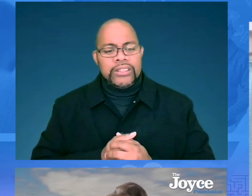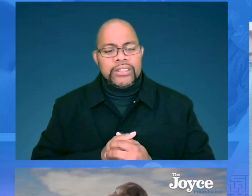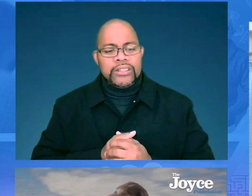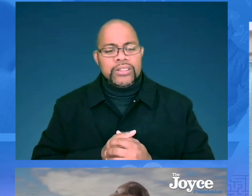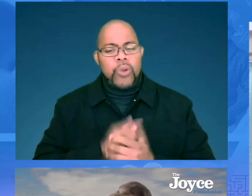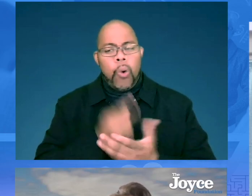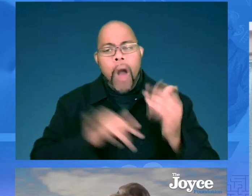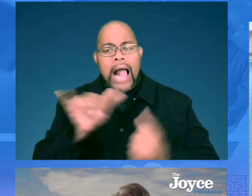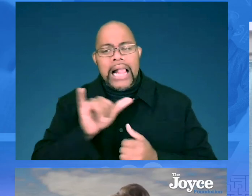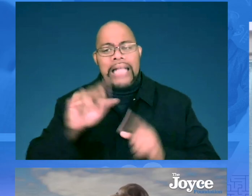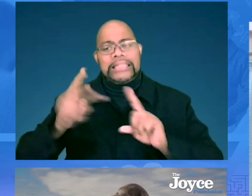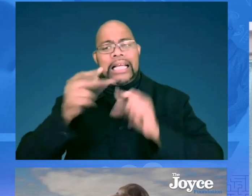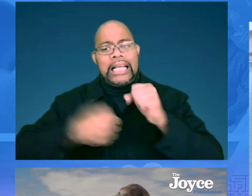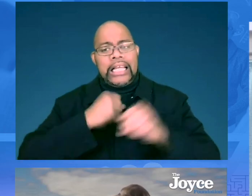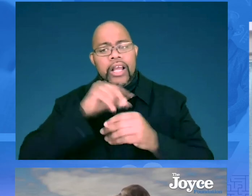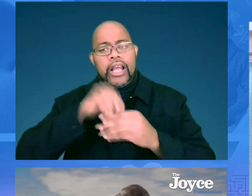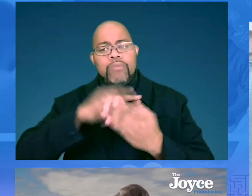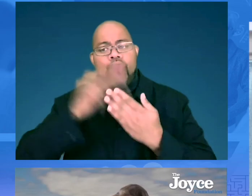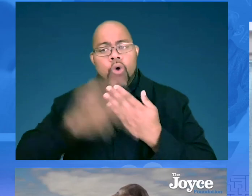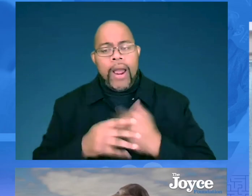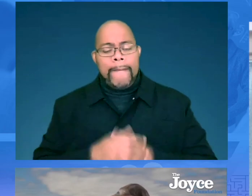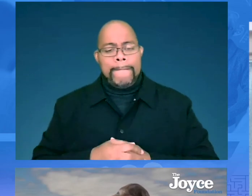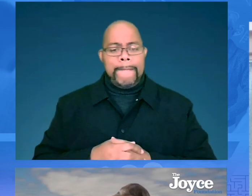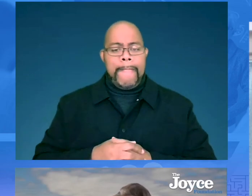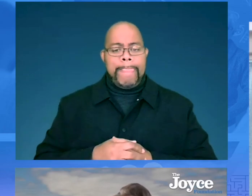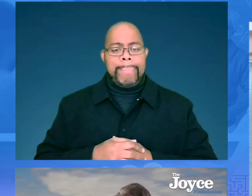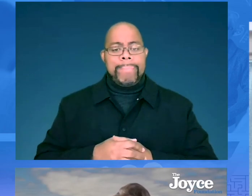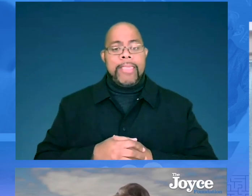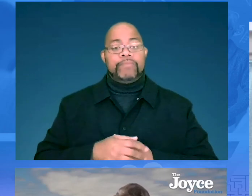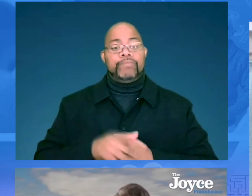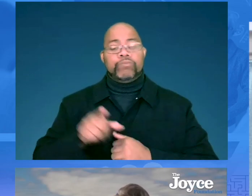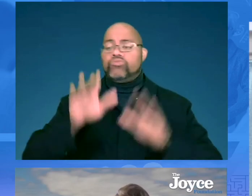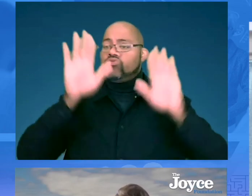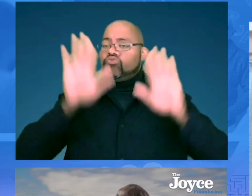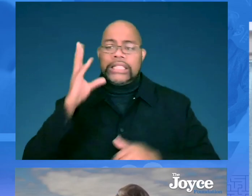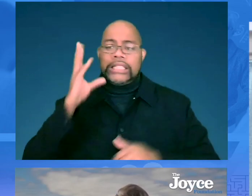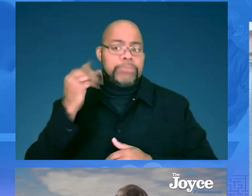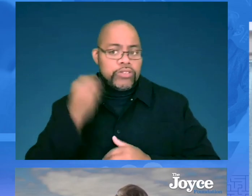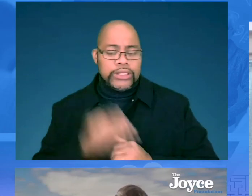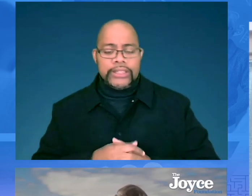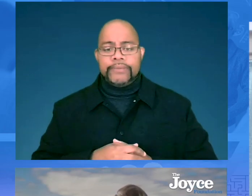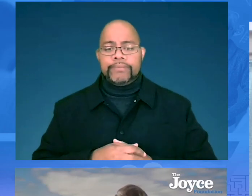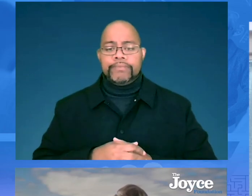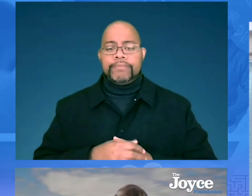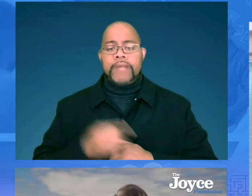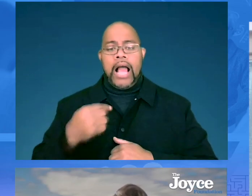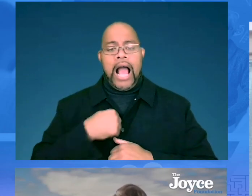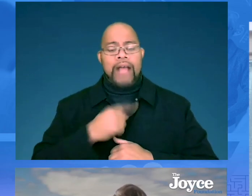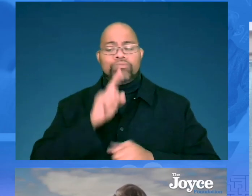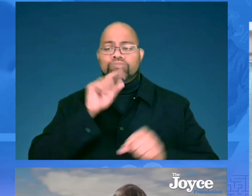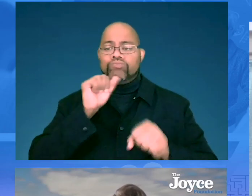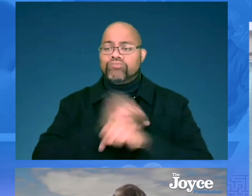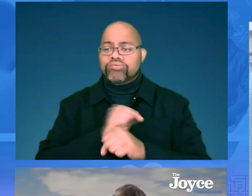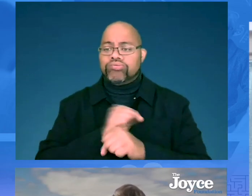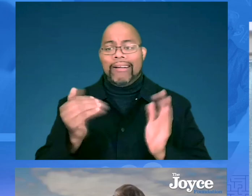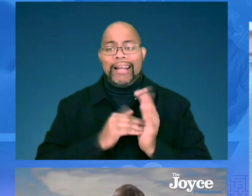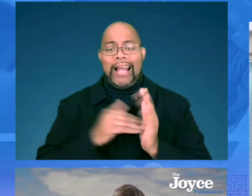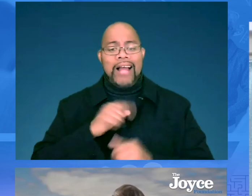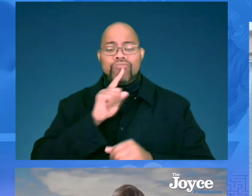curious, you know, what it's like the second year being in the program. It has been a great experience.